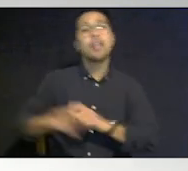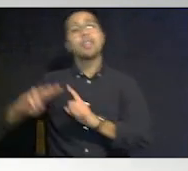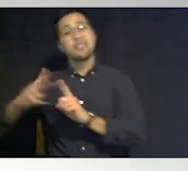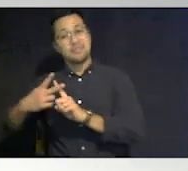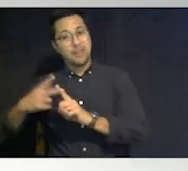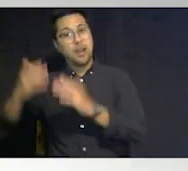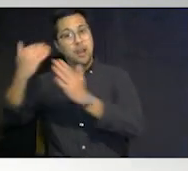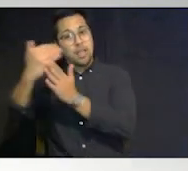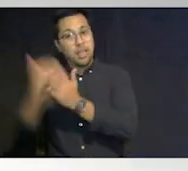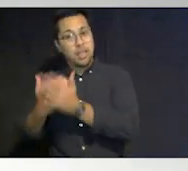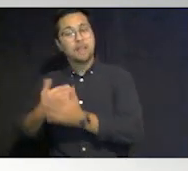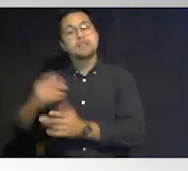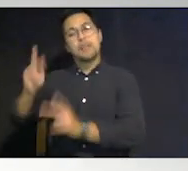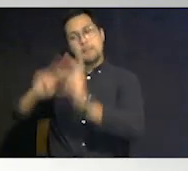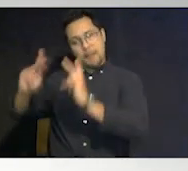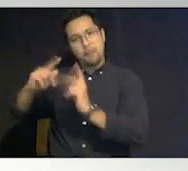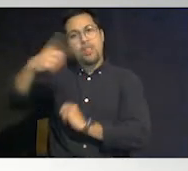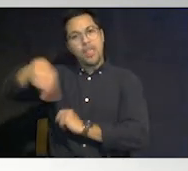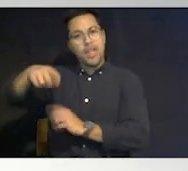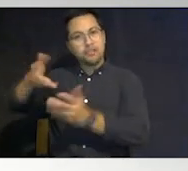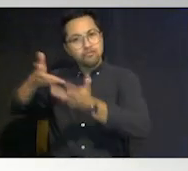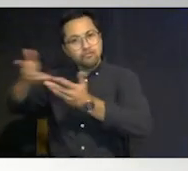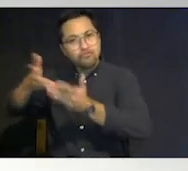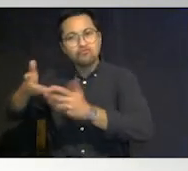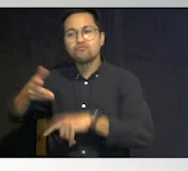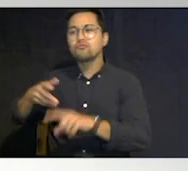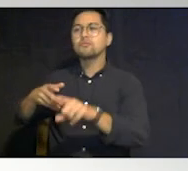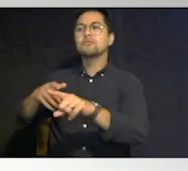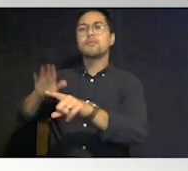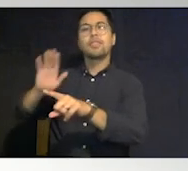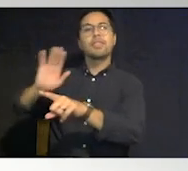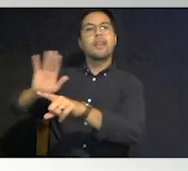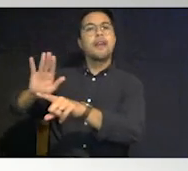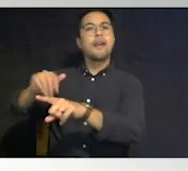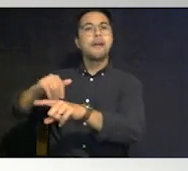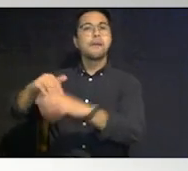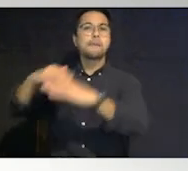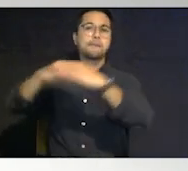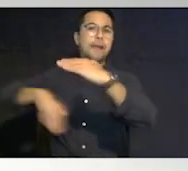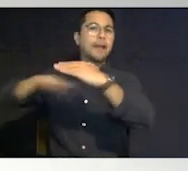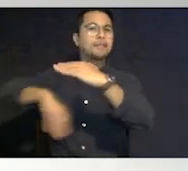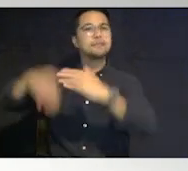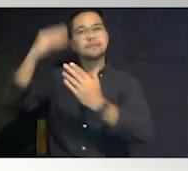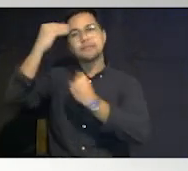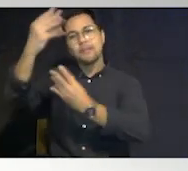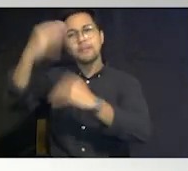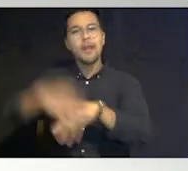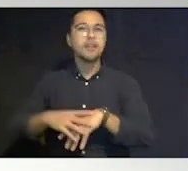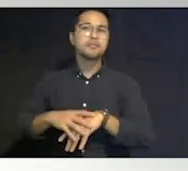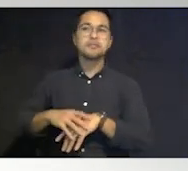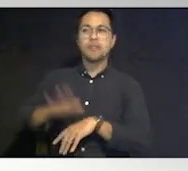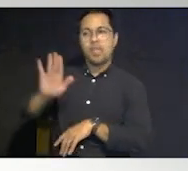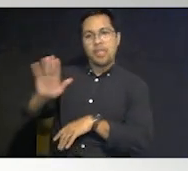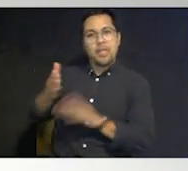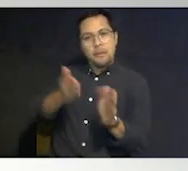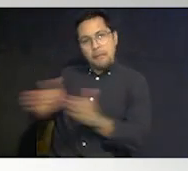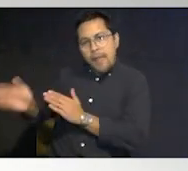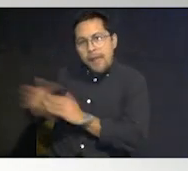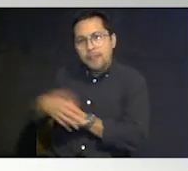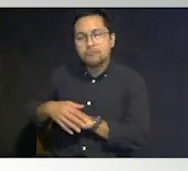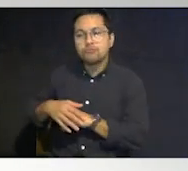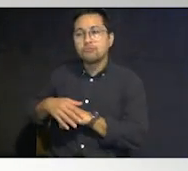very basic demographic information a little bit about their plan shelter in place evacuate